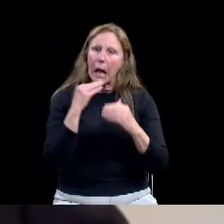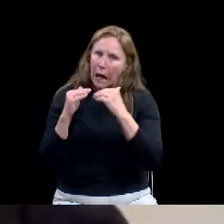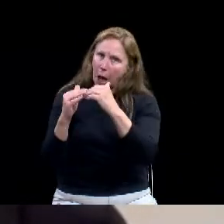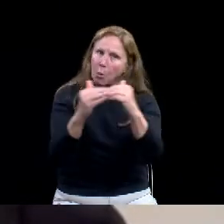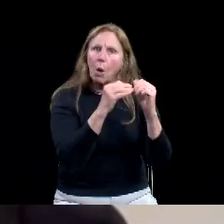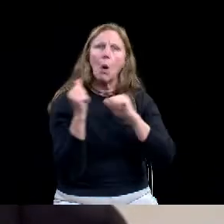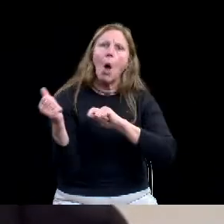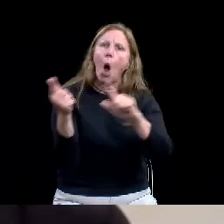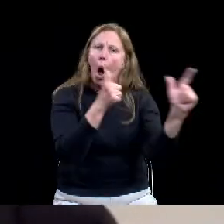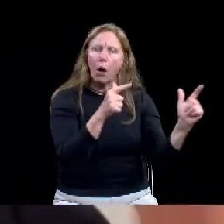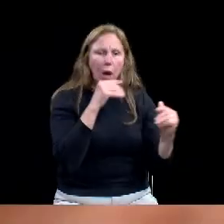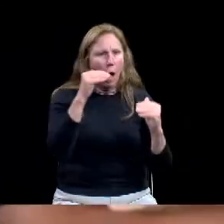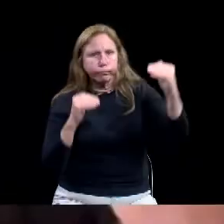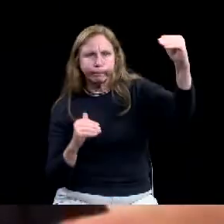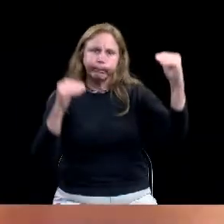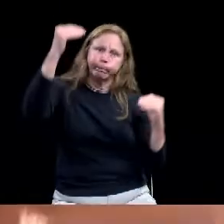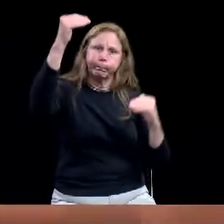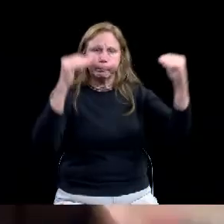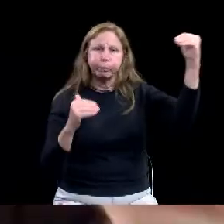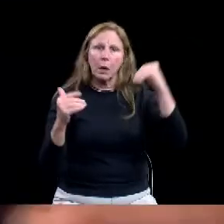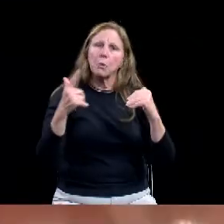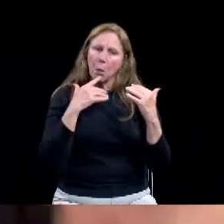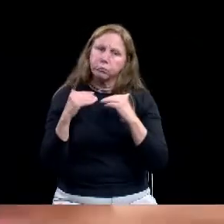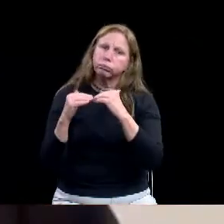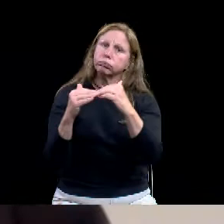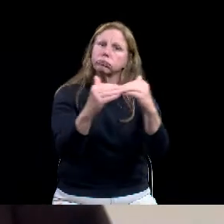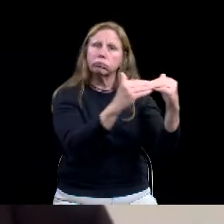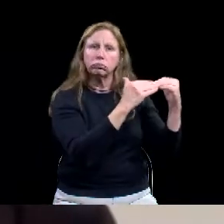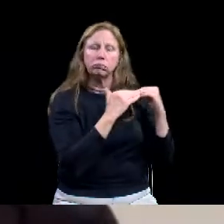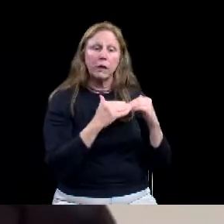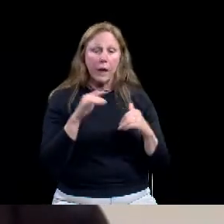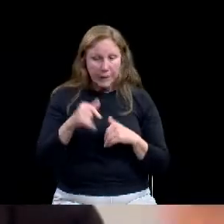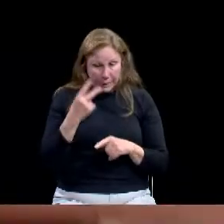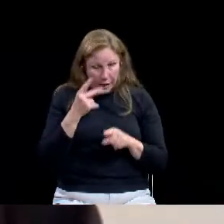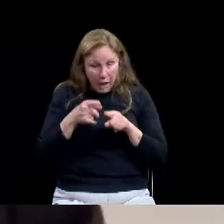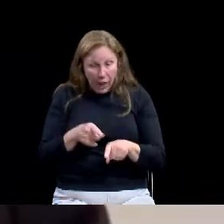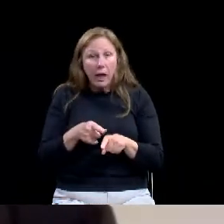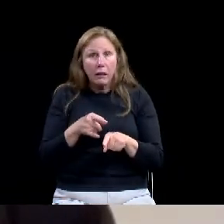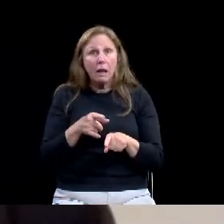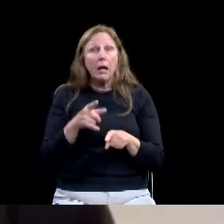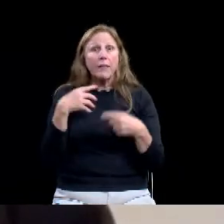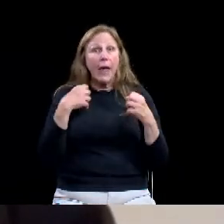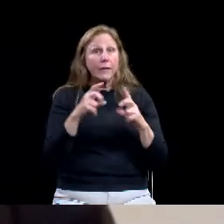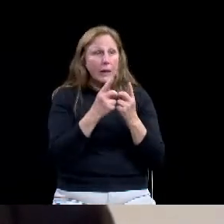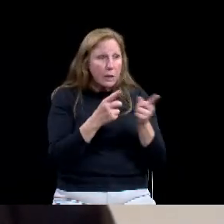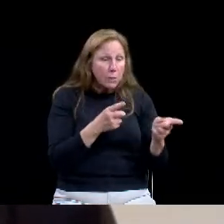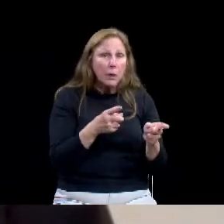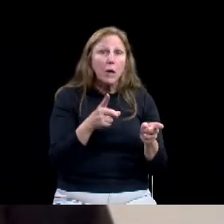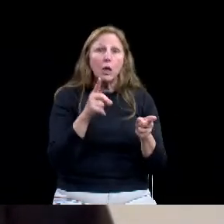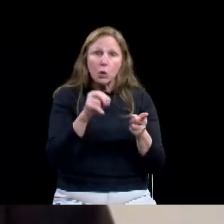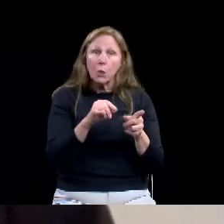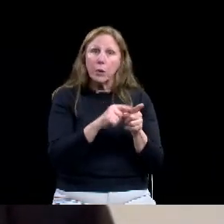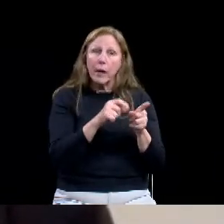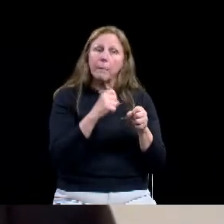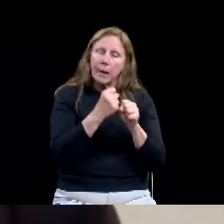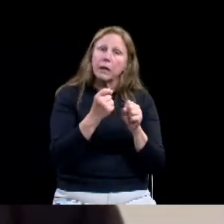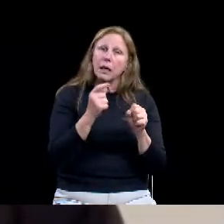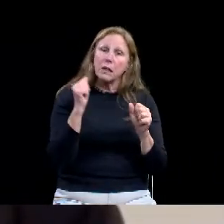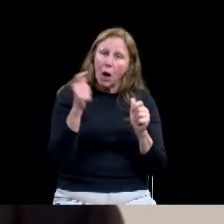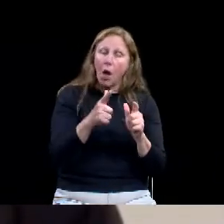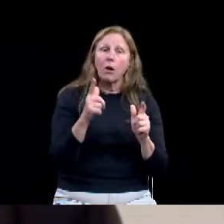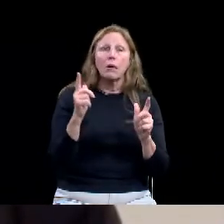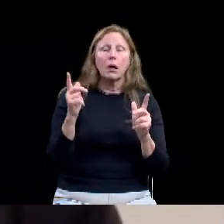responding and making the desires and goals and wants of council come to fruition, I really appreciate that. So